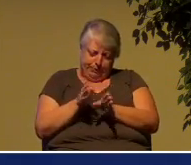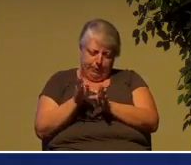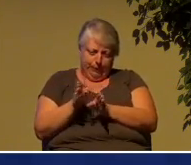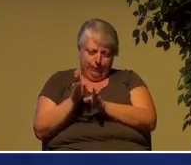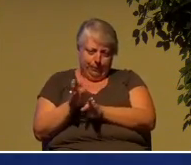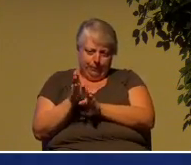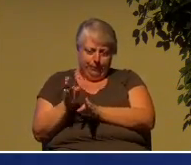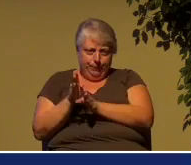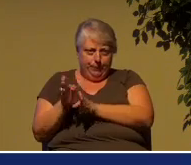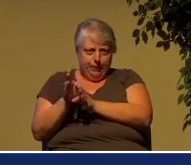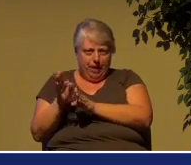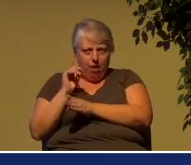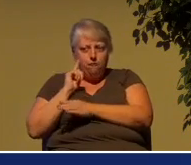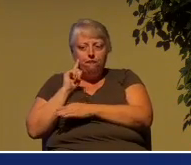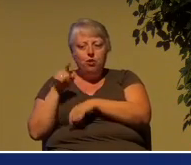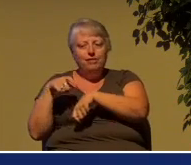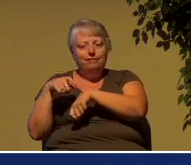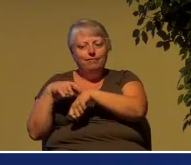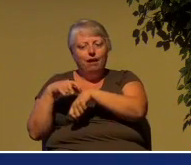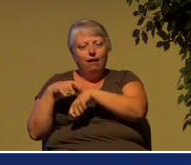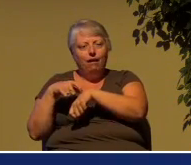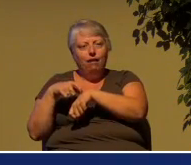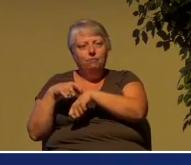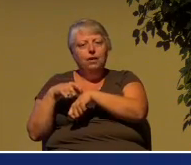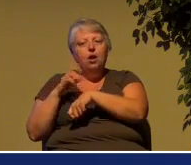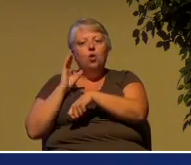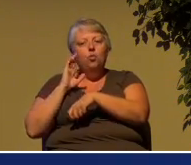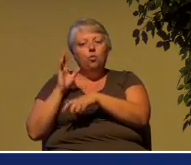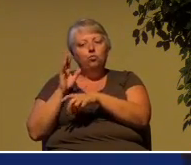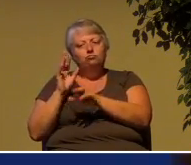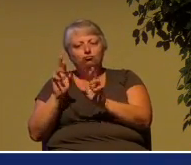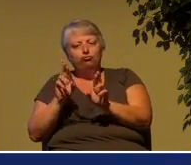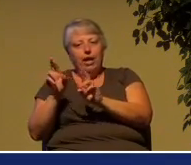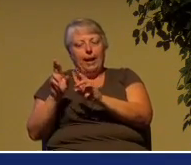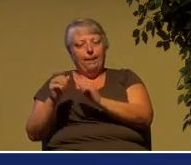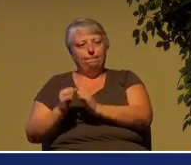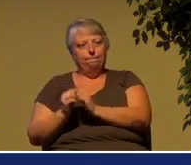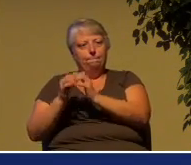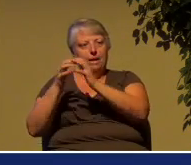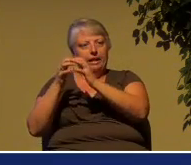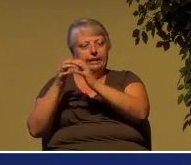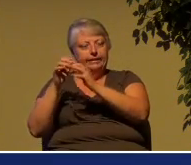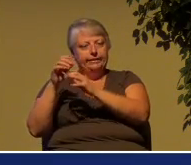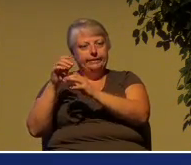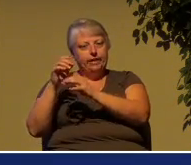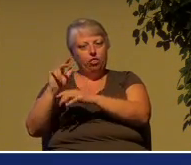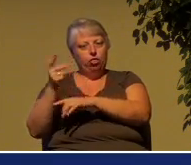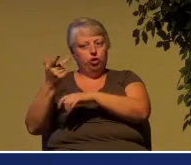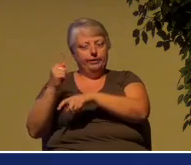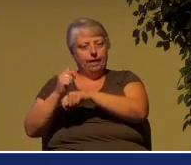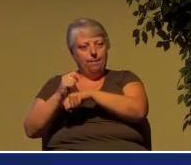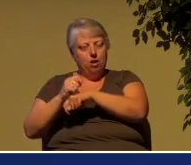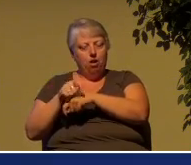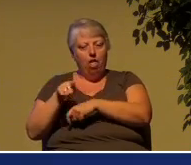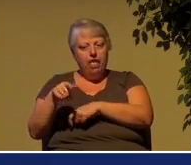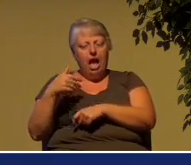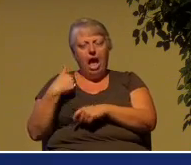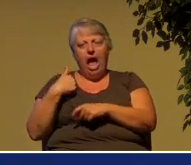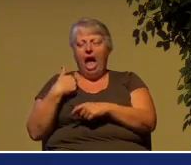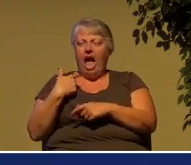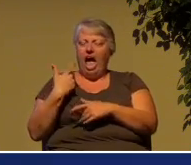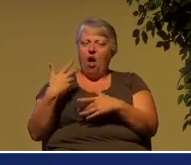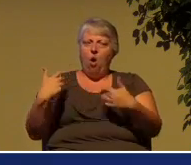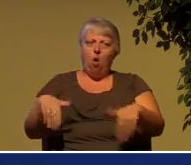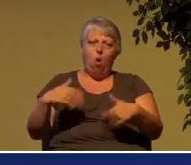will be built. And this is not just idle talk. They have extensive architectural drawings made